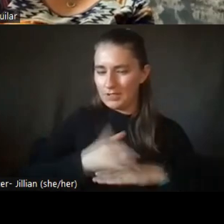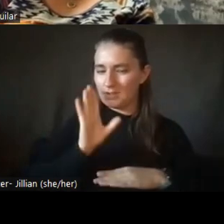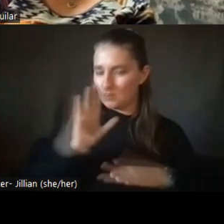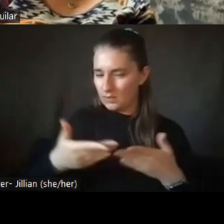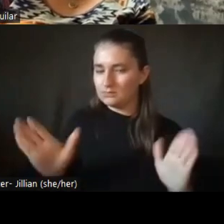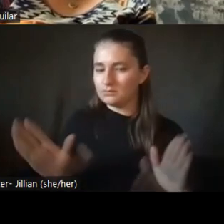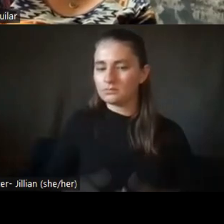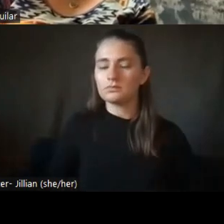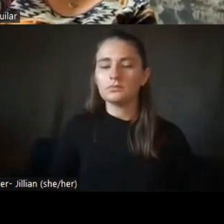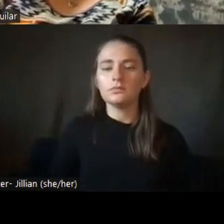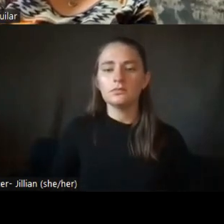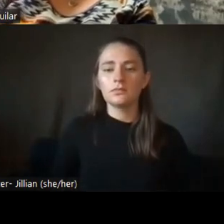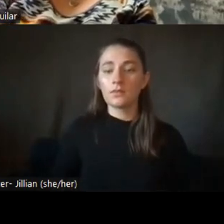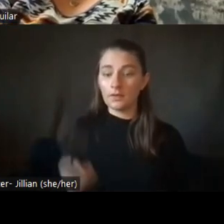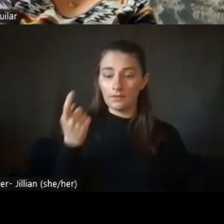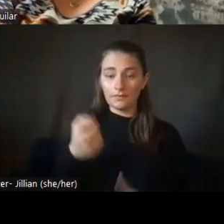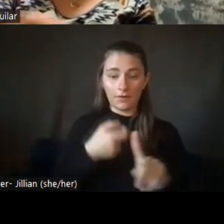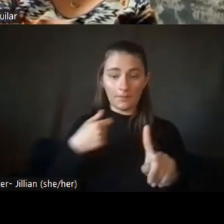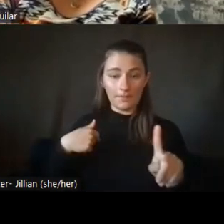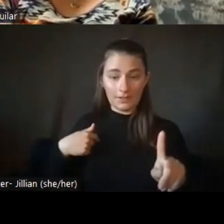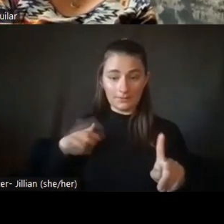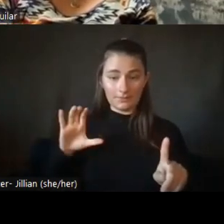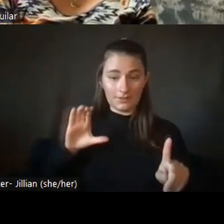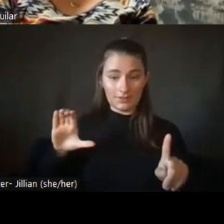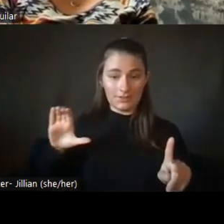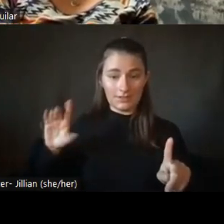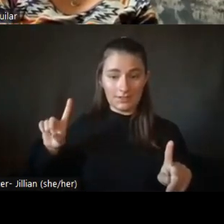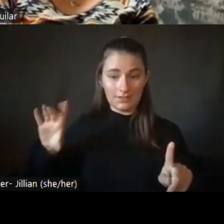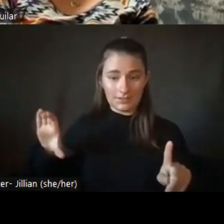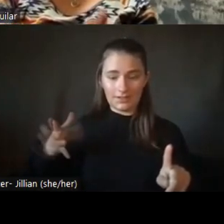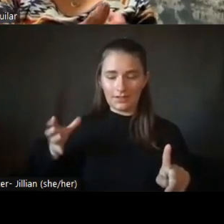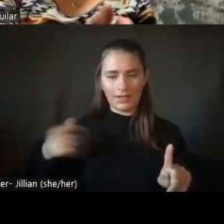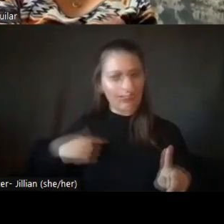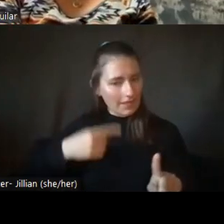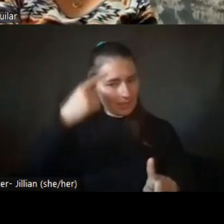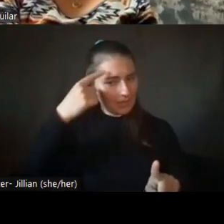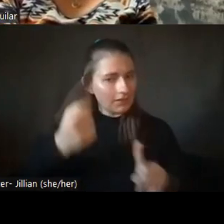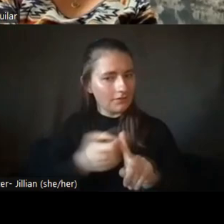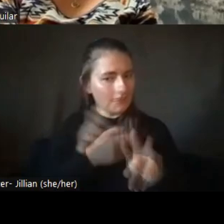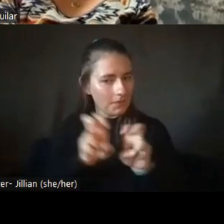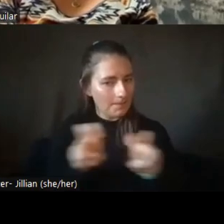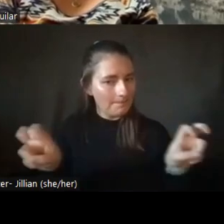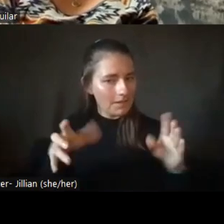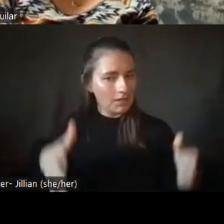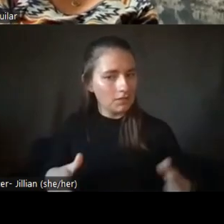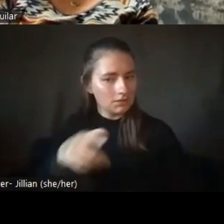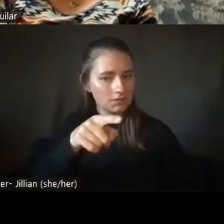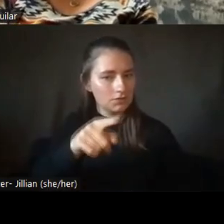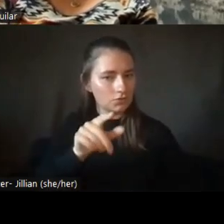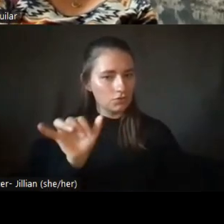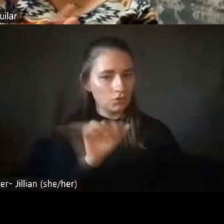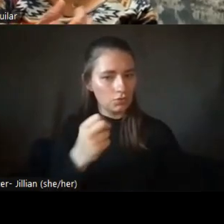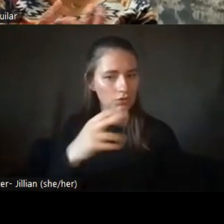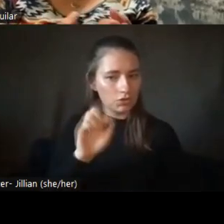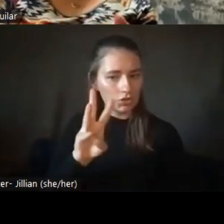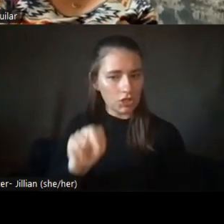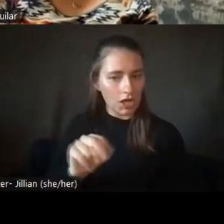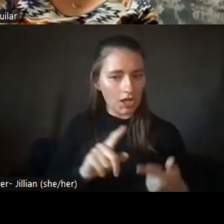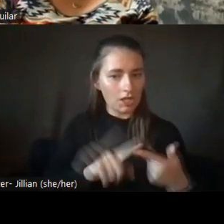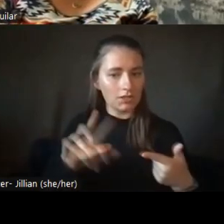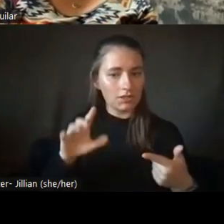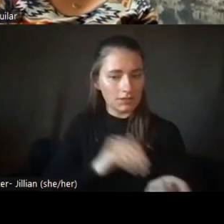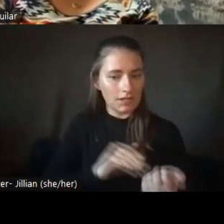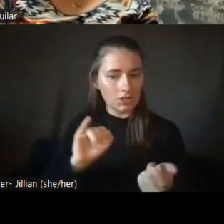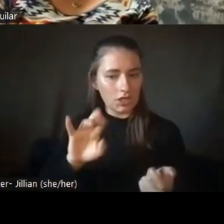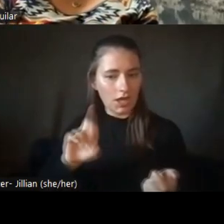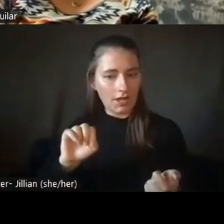from me, CCDC, and I believe I can speak for our panelists, Mr. Sean Davis, Dr. Irene Aguilar, Ms.